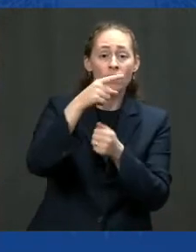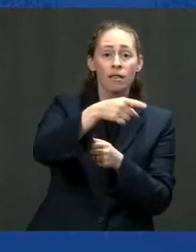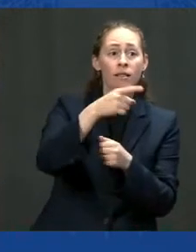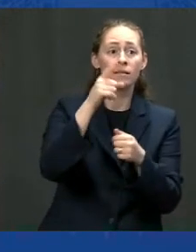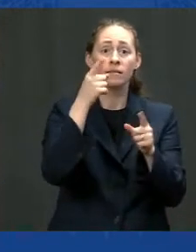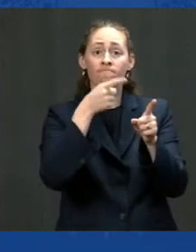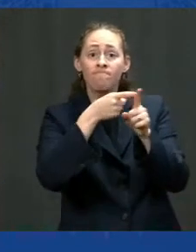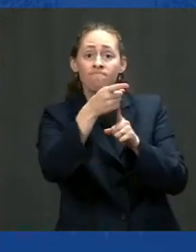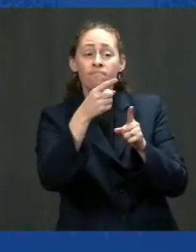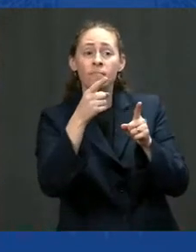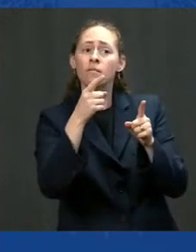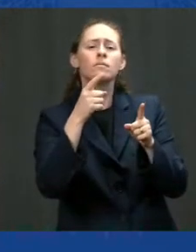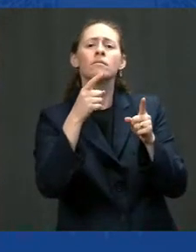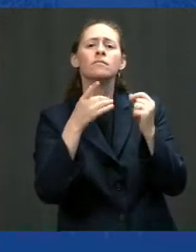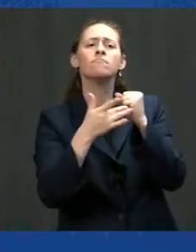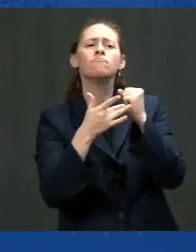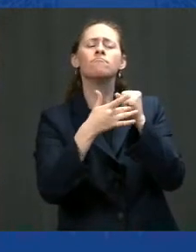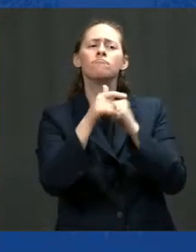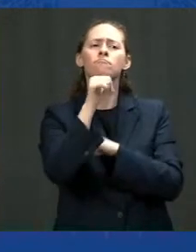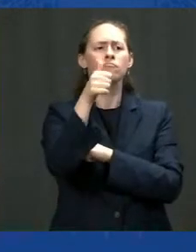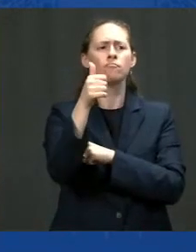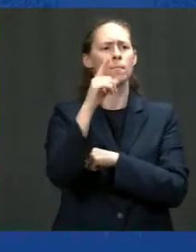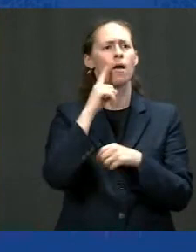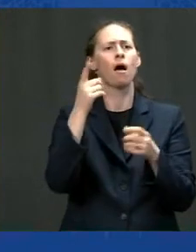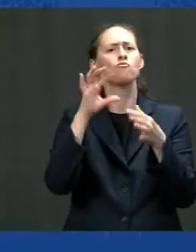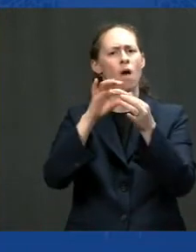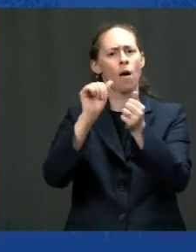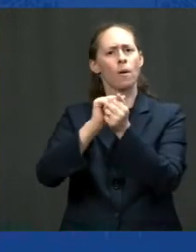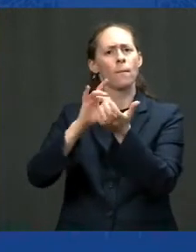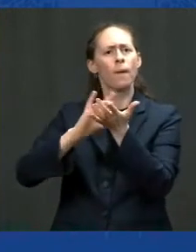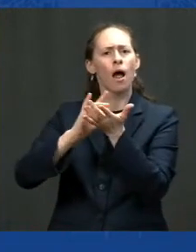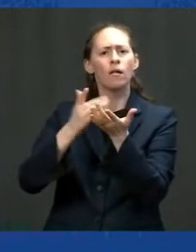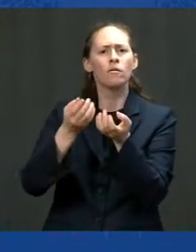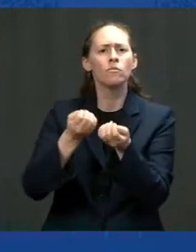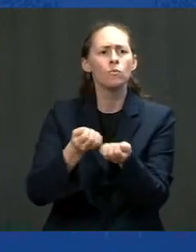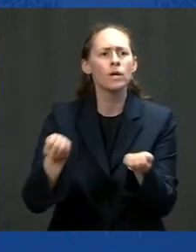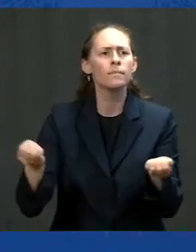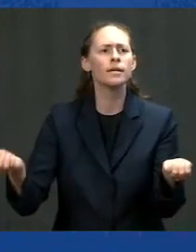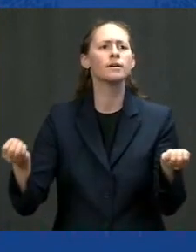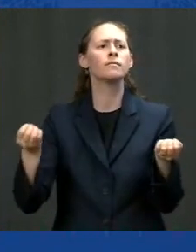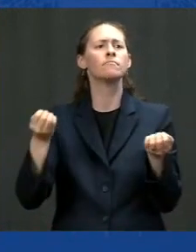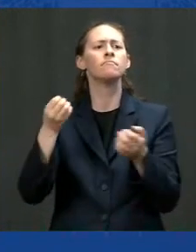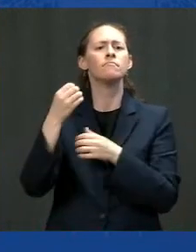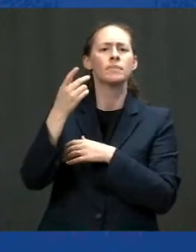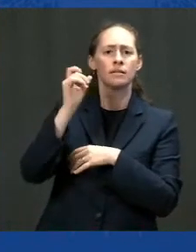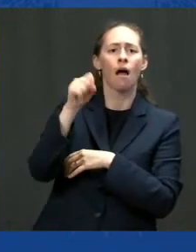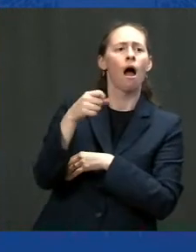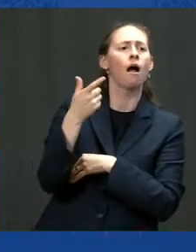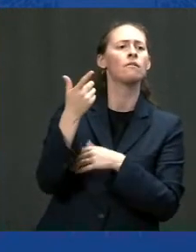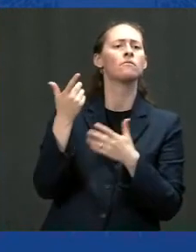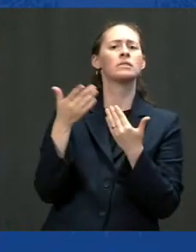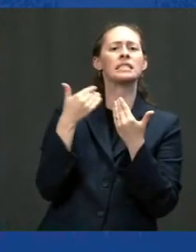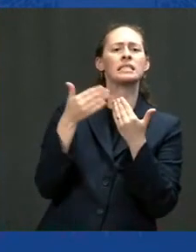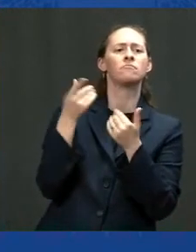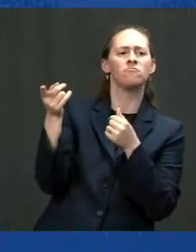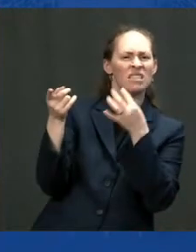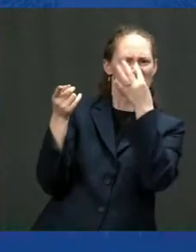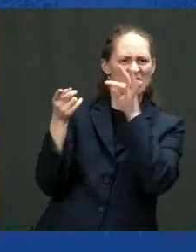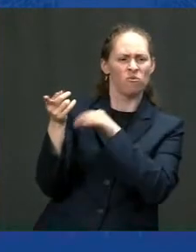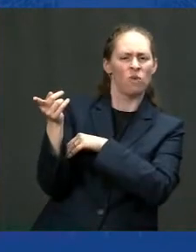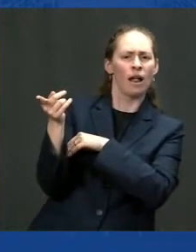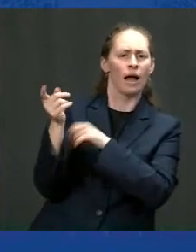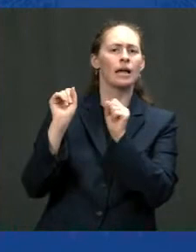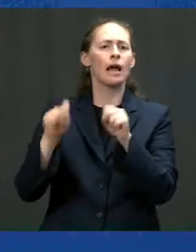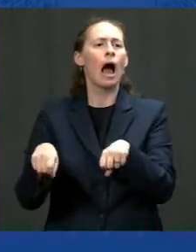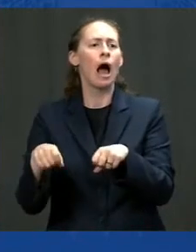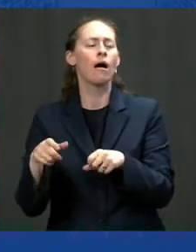products from companies like Orishore that are down the road in Bethlehem or up the road in Bethlehem, I should say. I'm used to